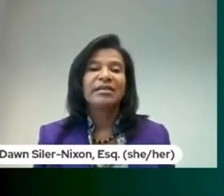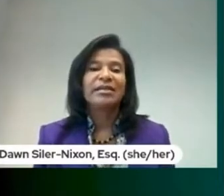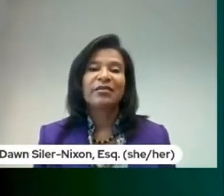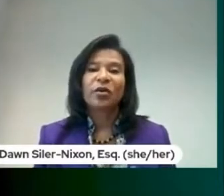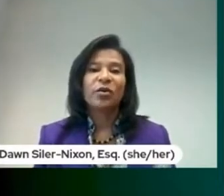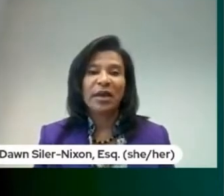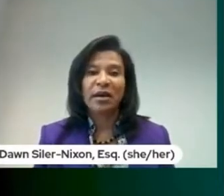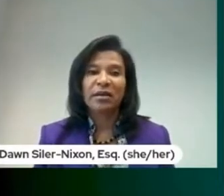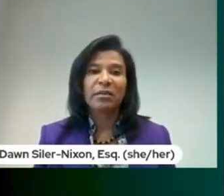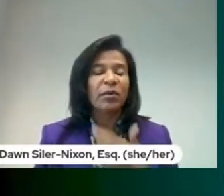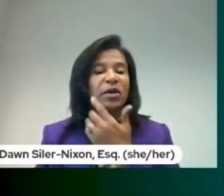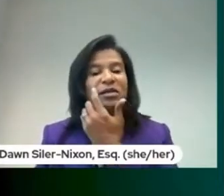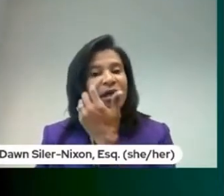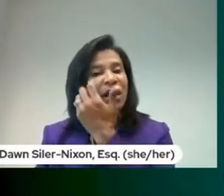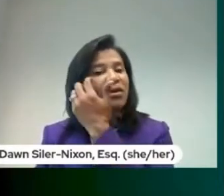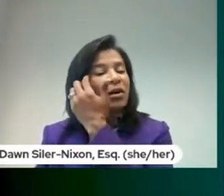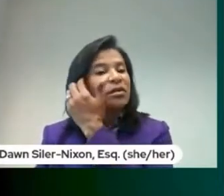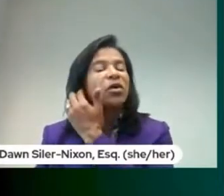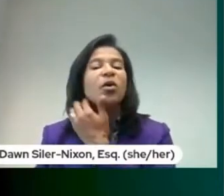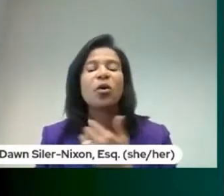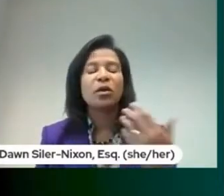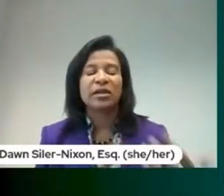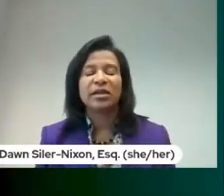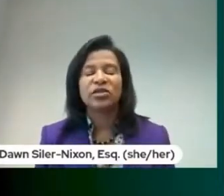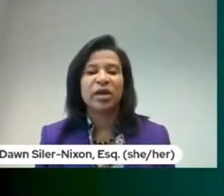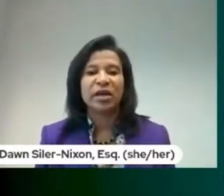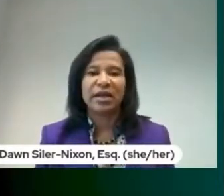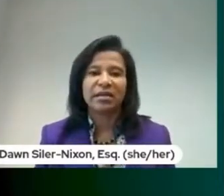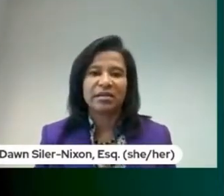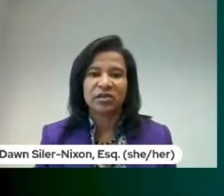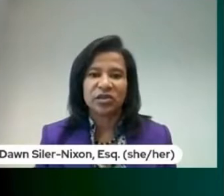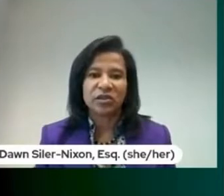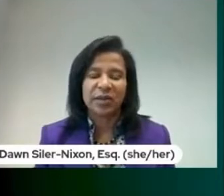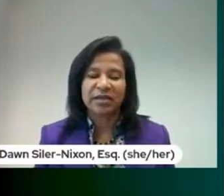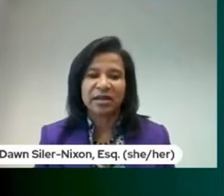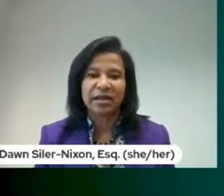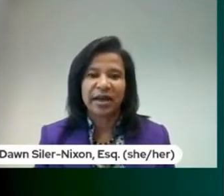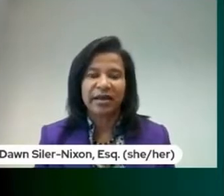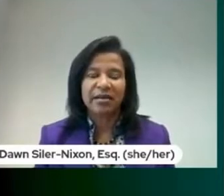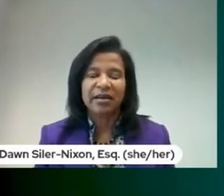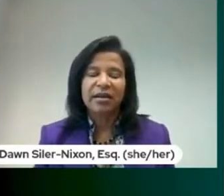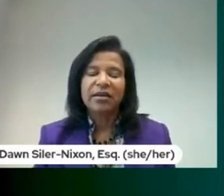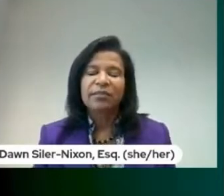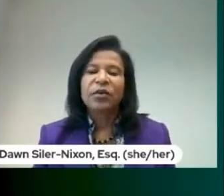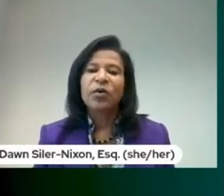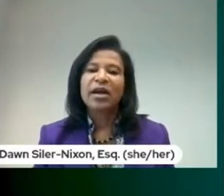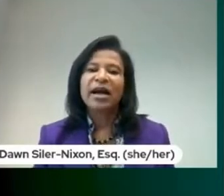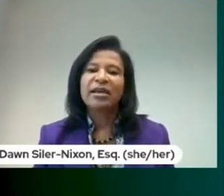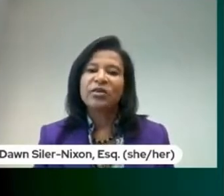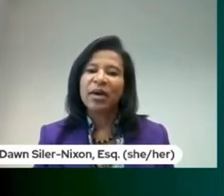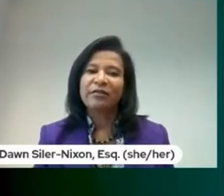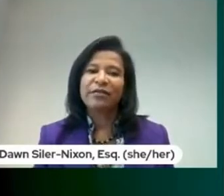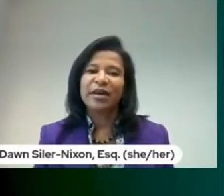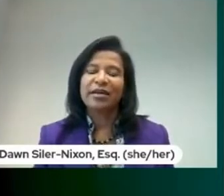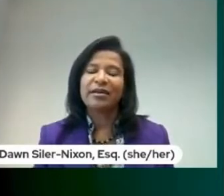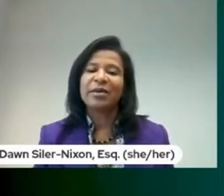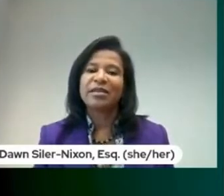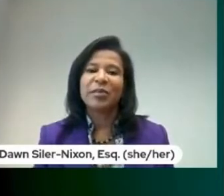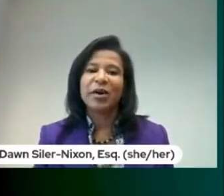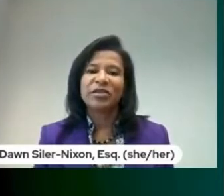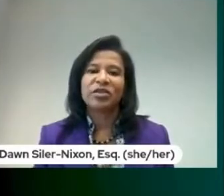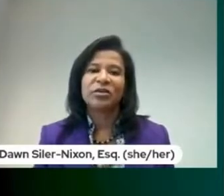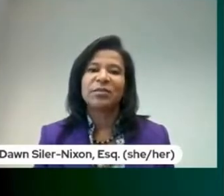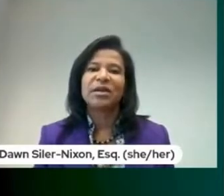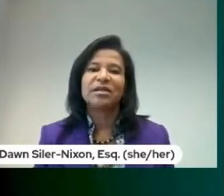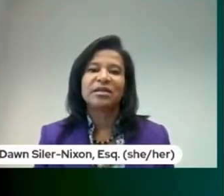instead of grouping all the employees together as a whole and then trying to make decisions based on that what you might find